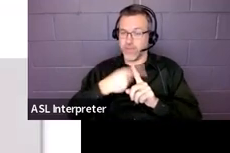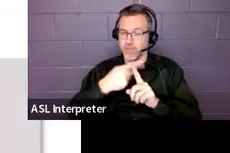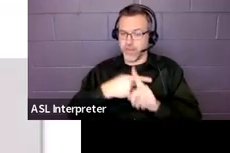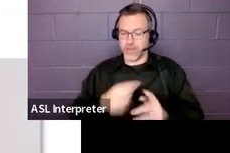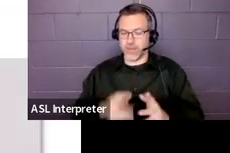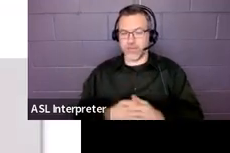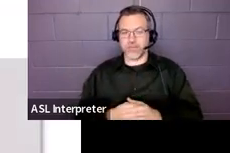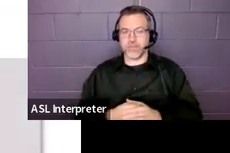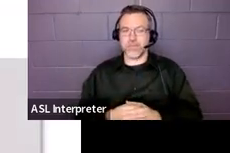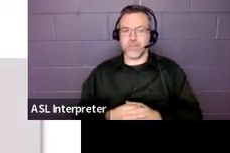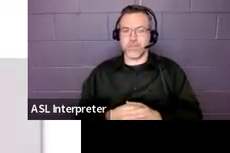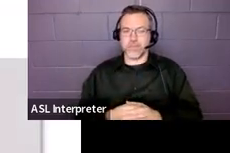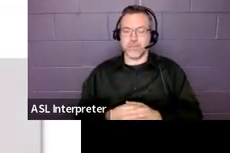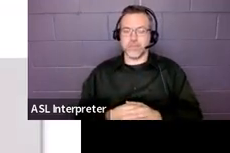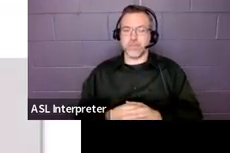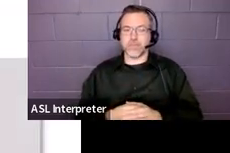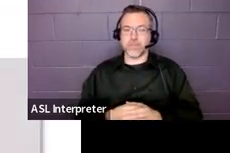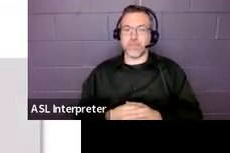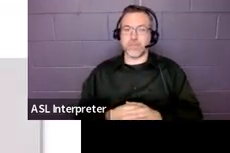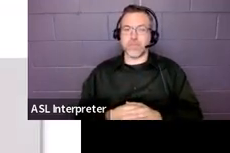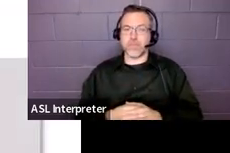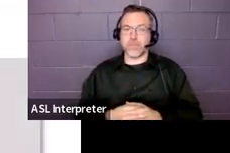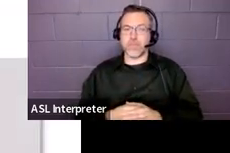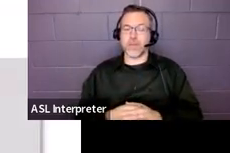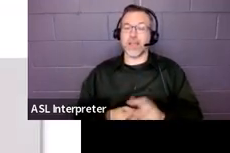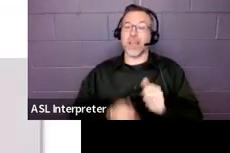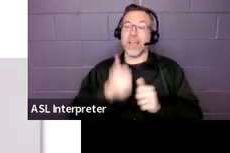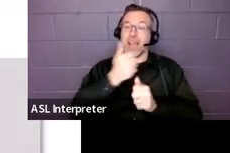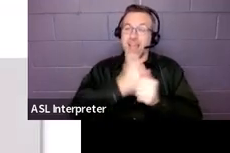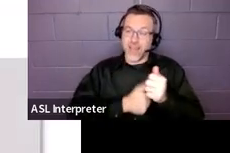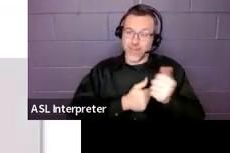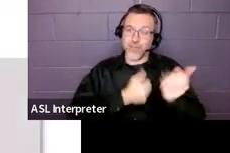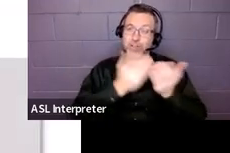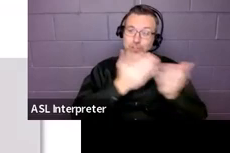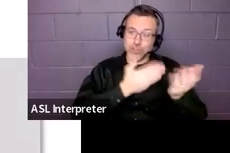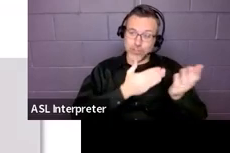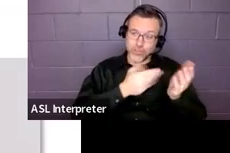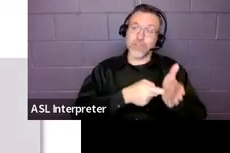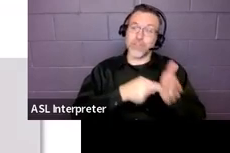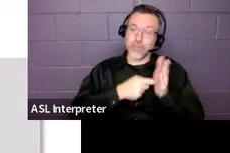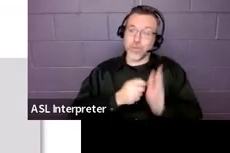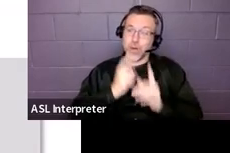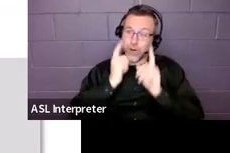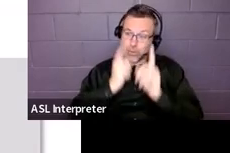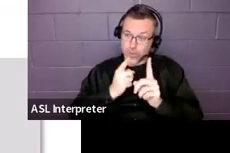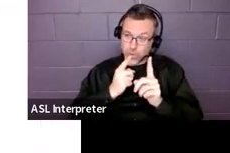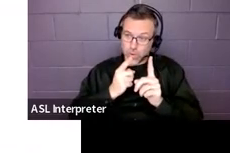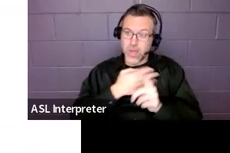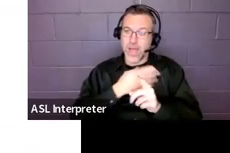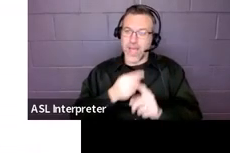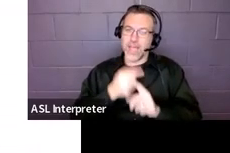So that alignment piece, every service needs a goal and every so and every goal needs a service.